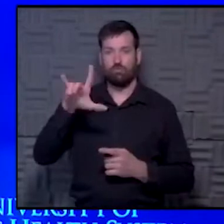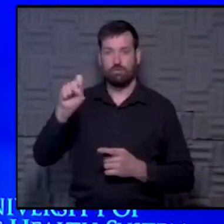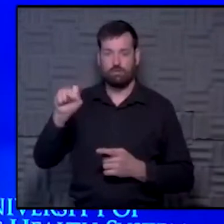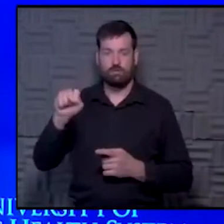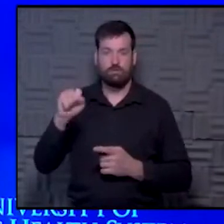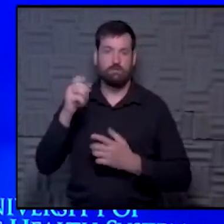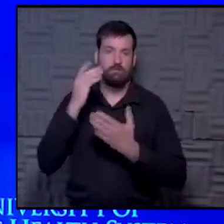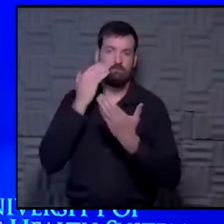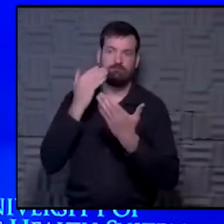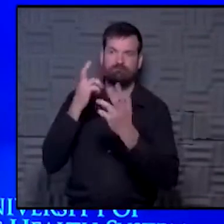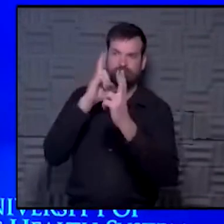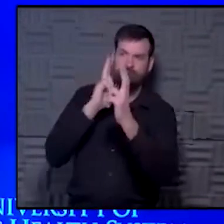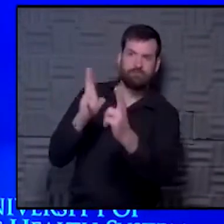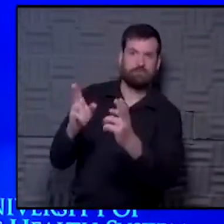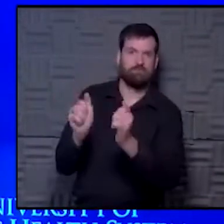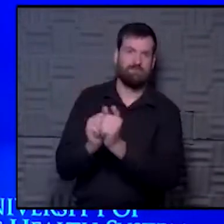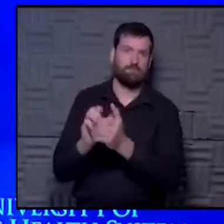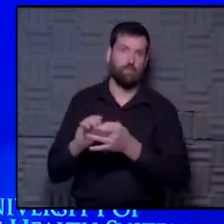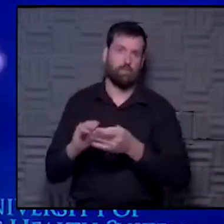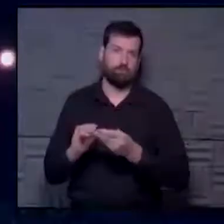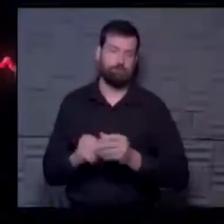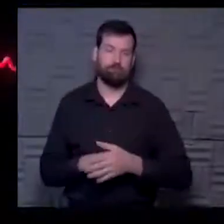we honor David with this story.